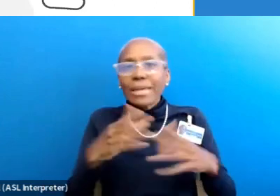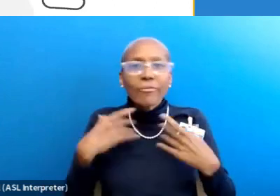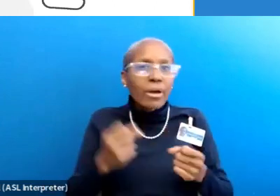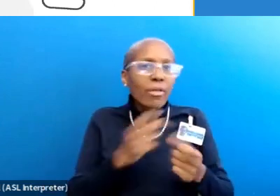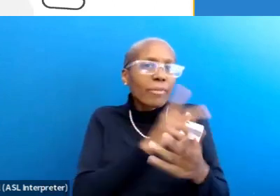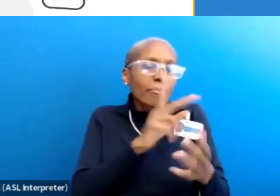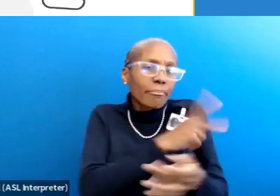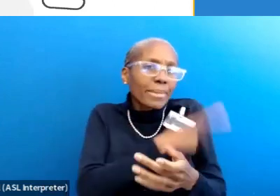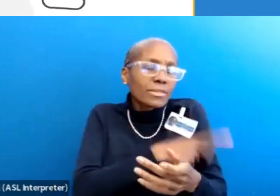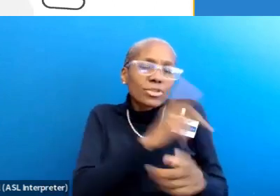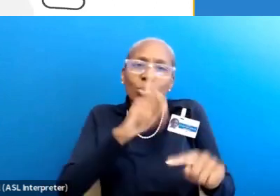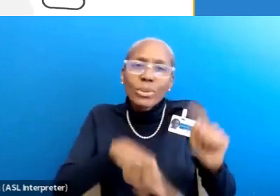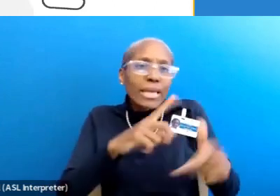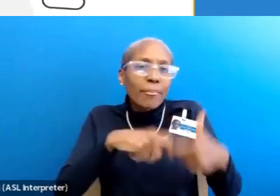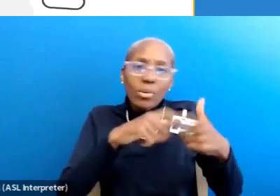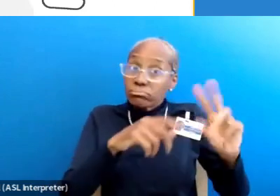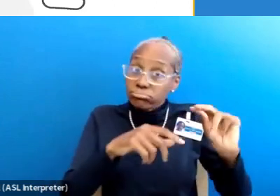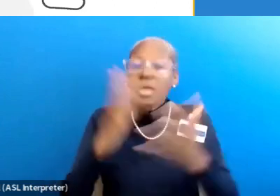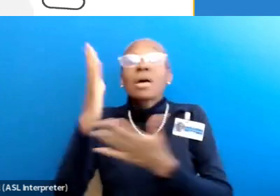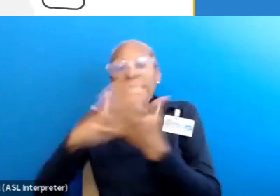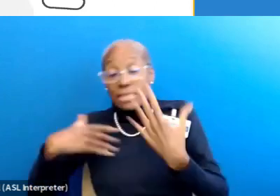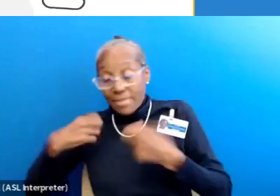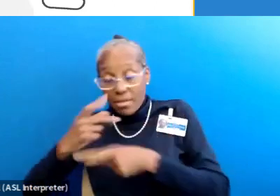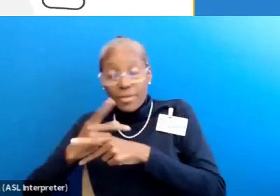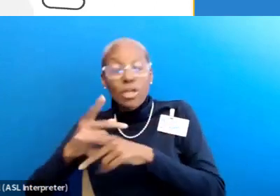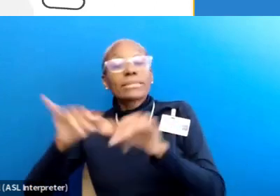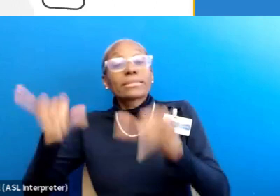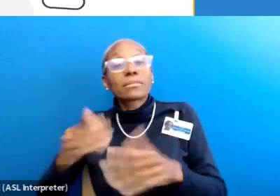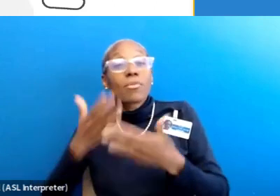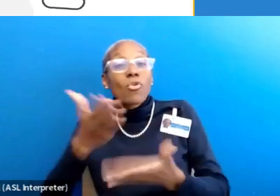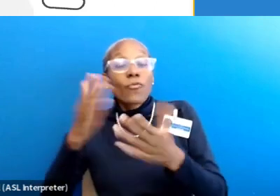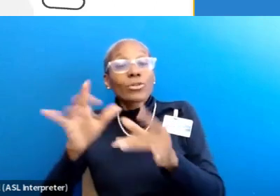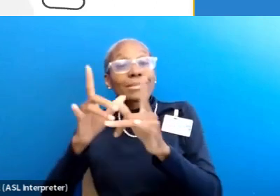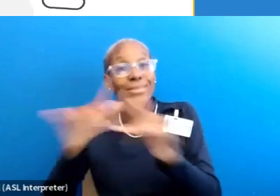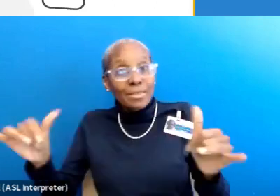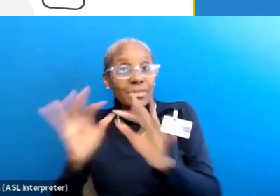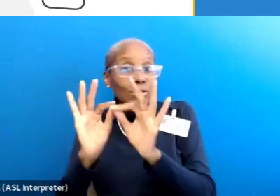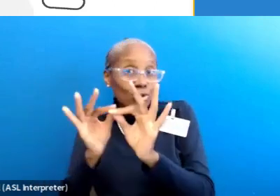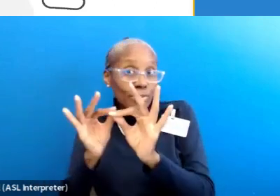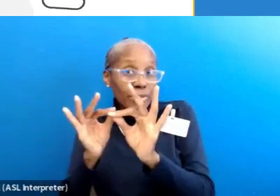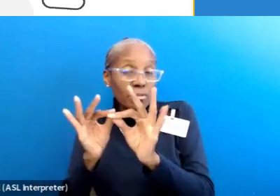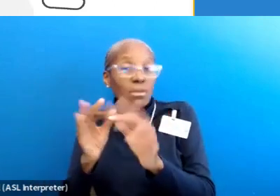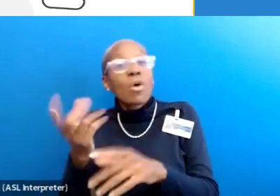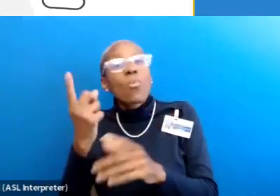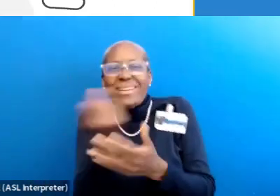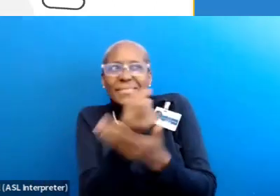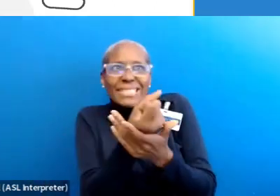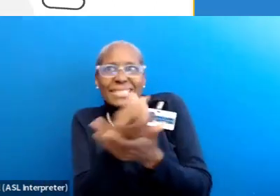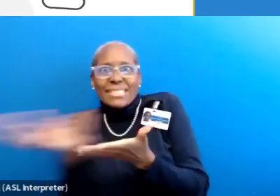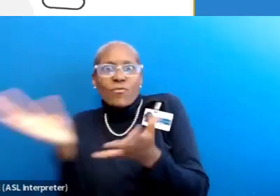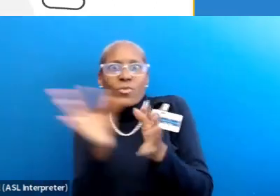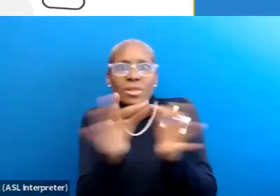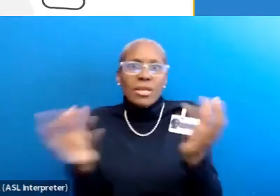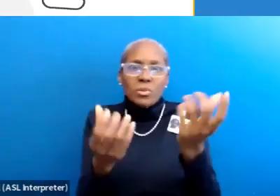patient who can't pause. Some healthcare systems routinely offer simultaneous interpreting as one of several language